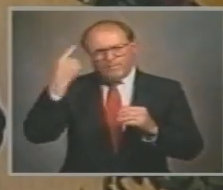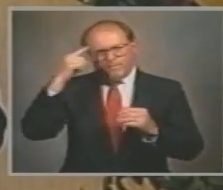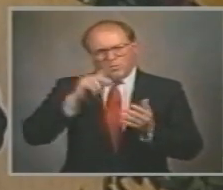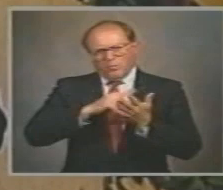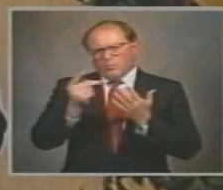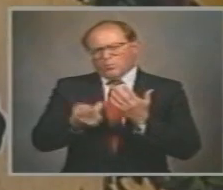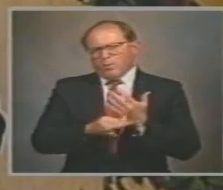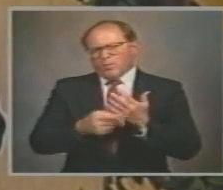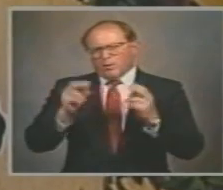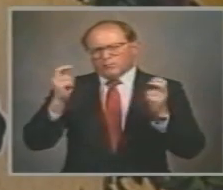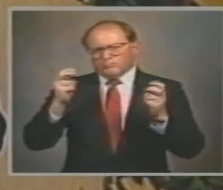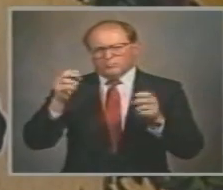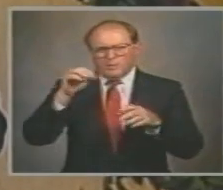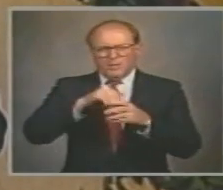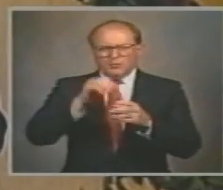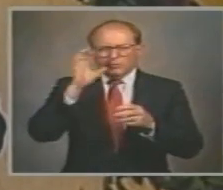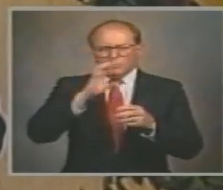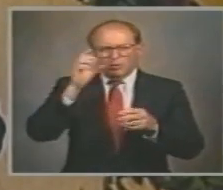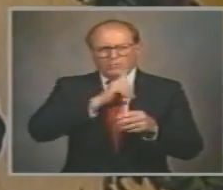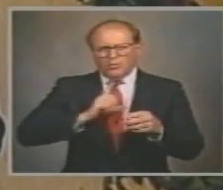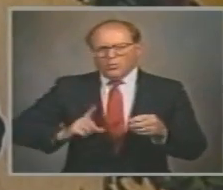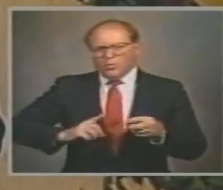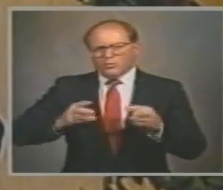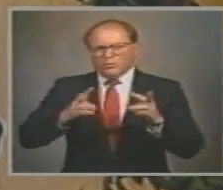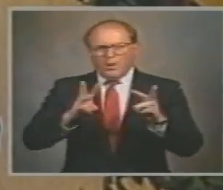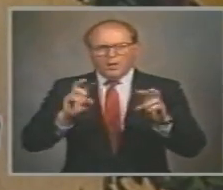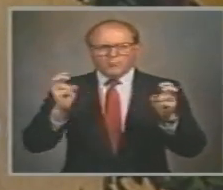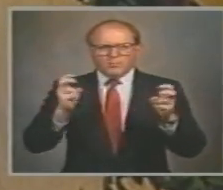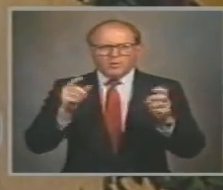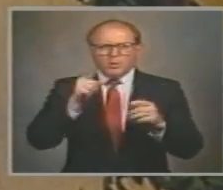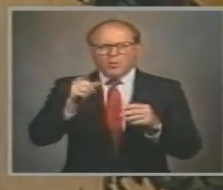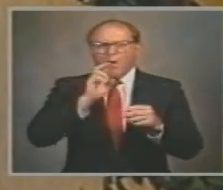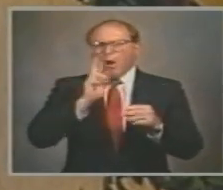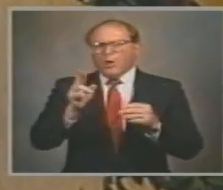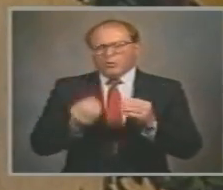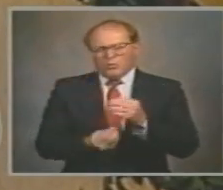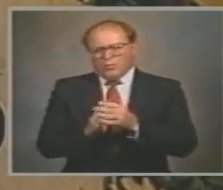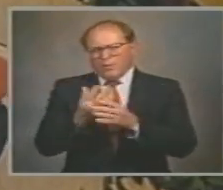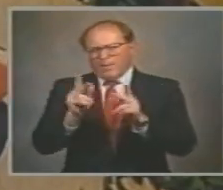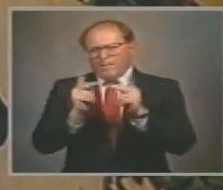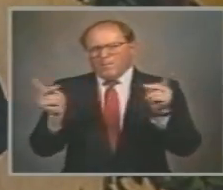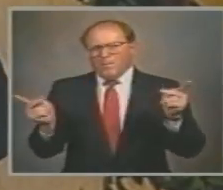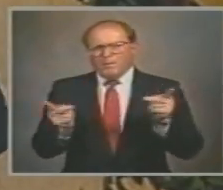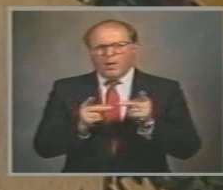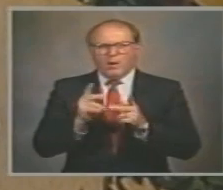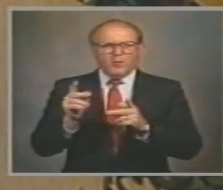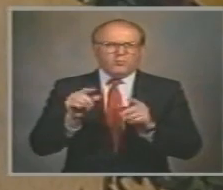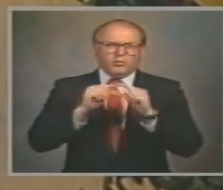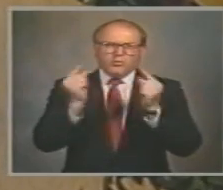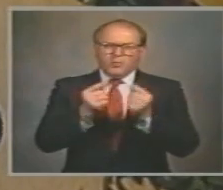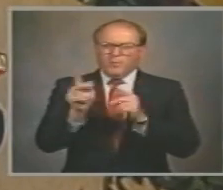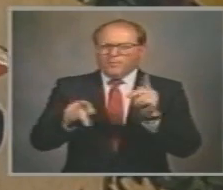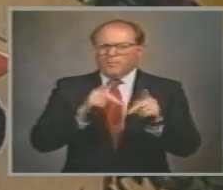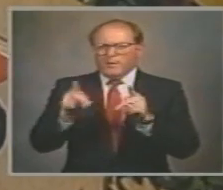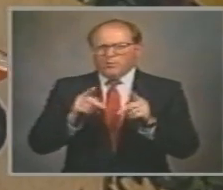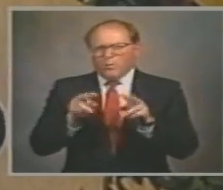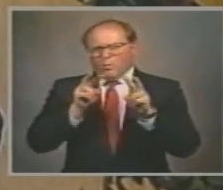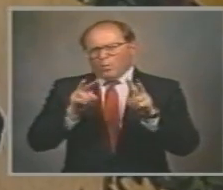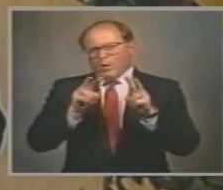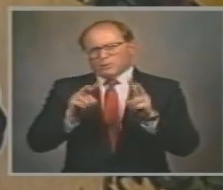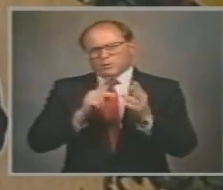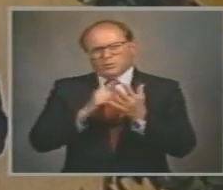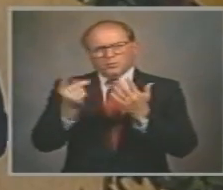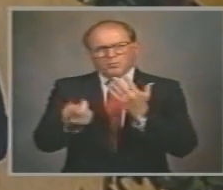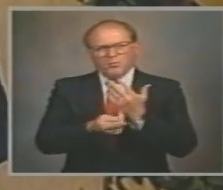of a very large and growing number of people all across the nation today, and in Europe, and in the former Soviet Union, in Lebanon, in